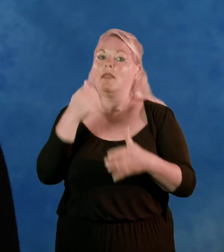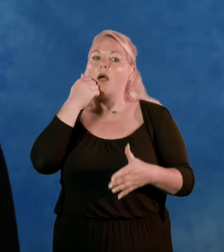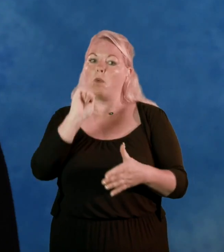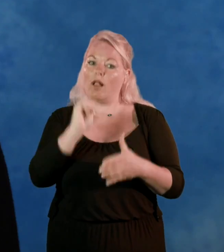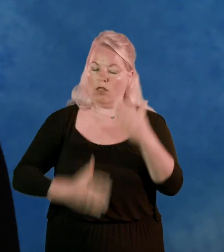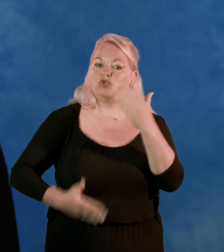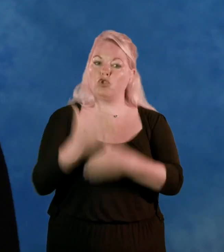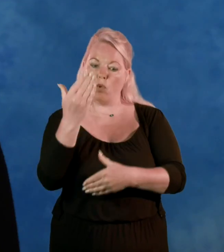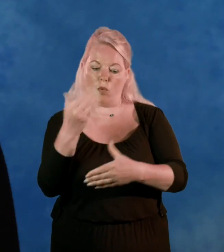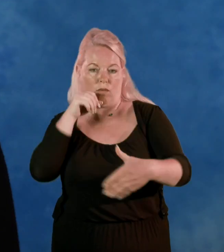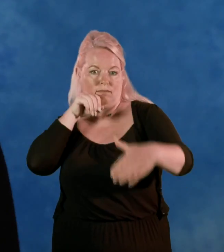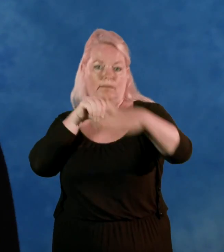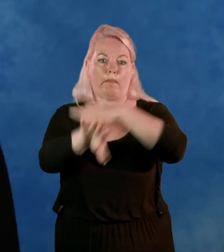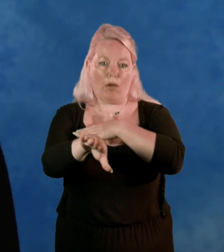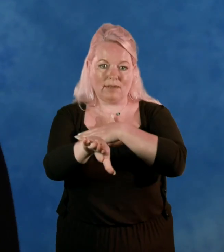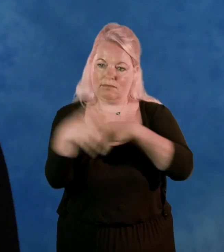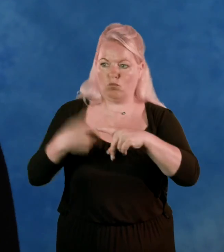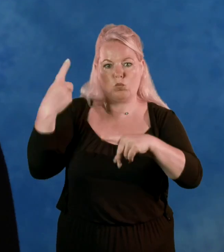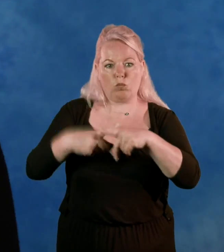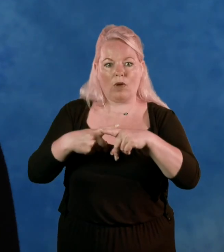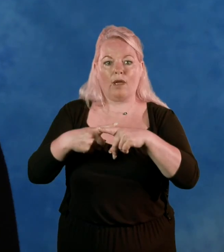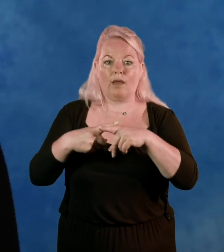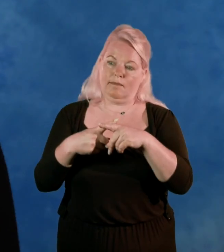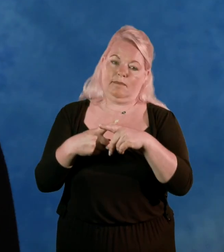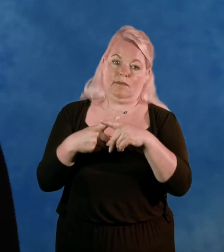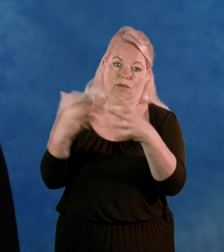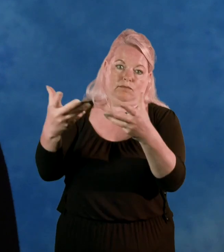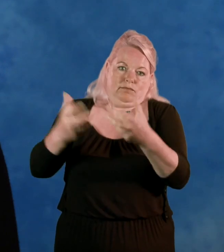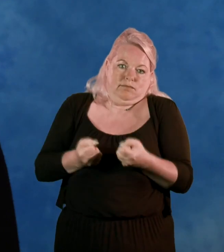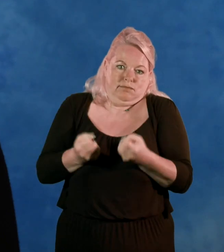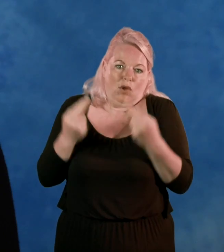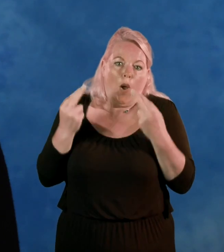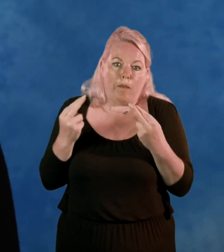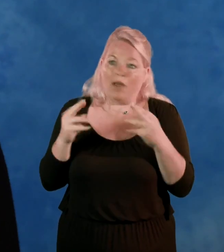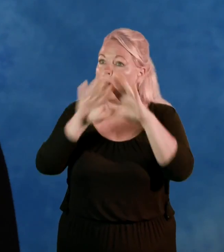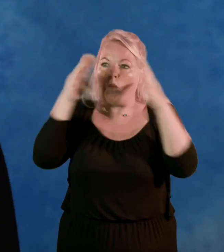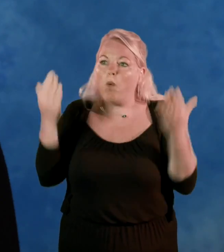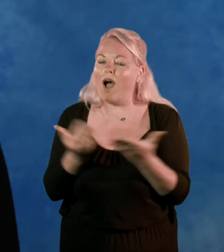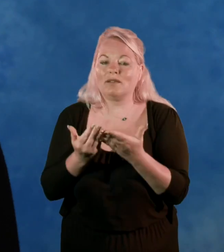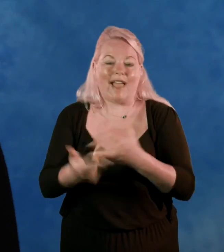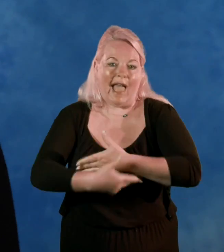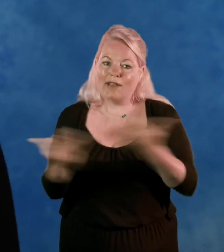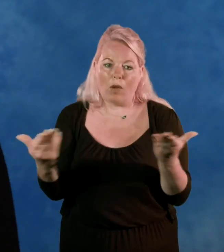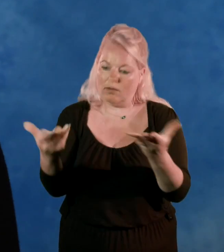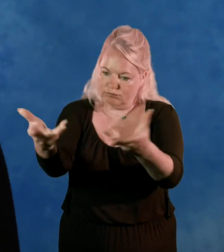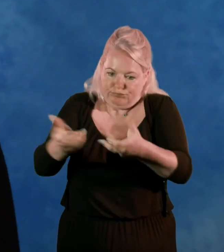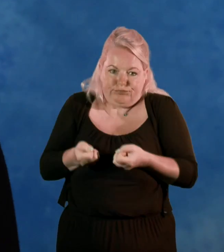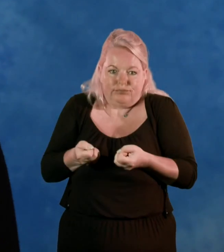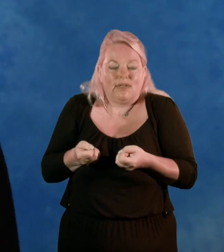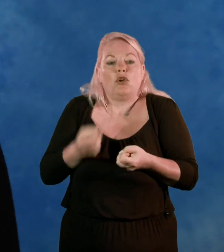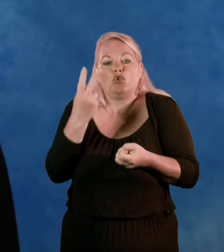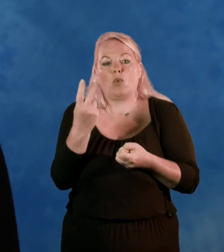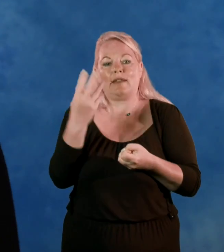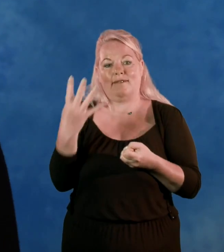processor hastily to you and hopefully pretty well anywhere in the world it will reach you within 24